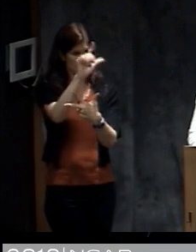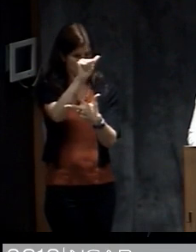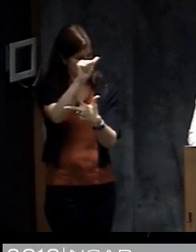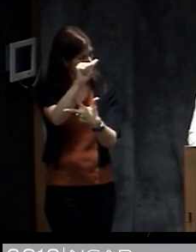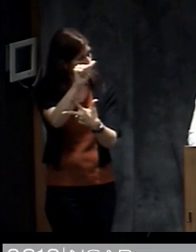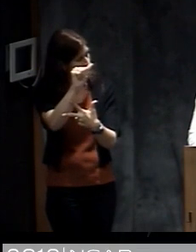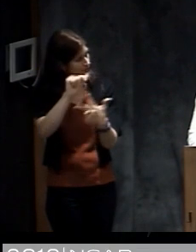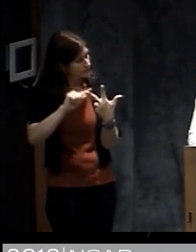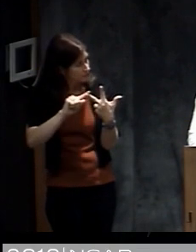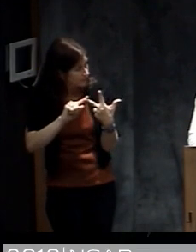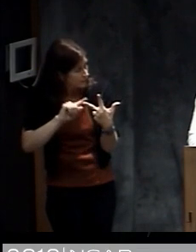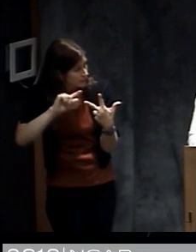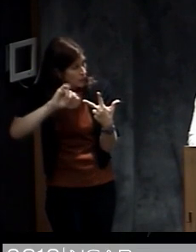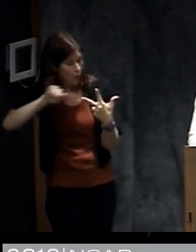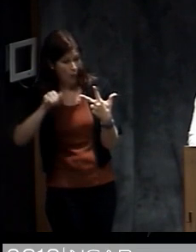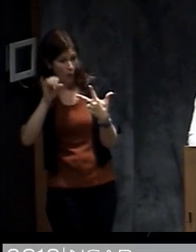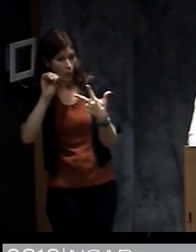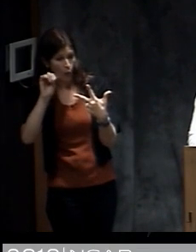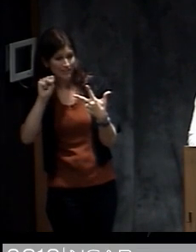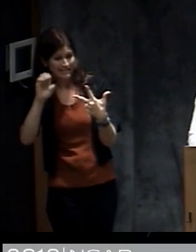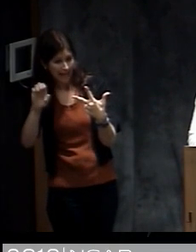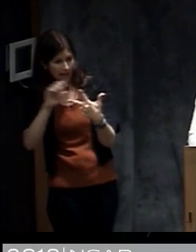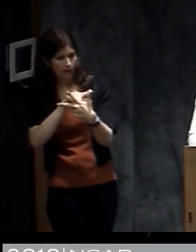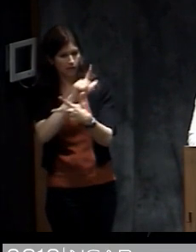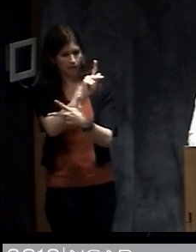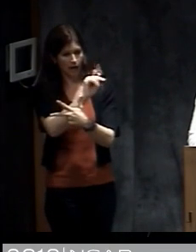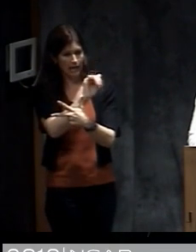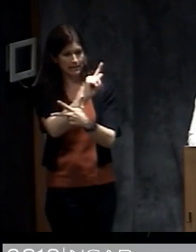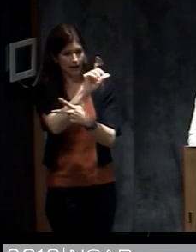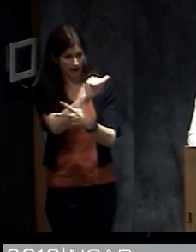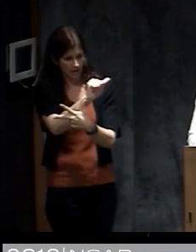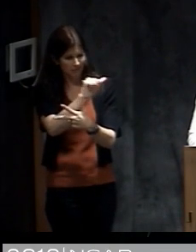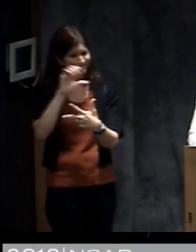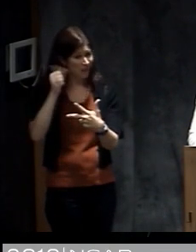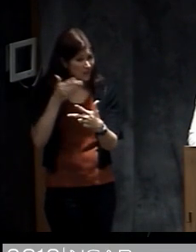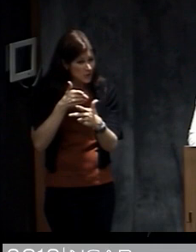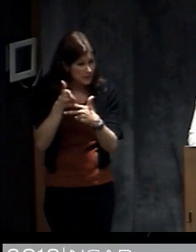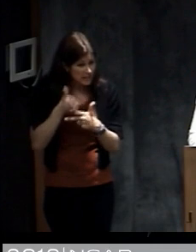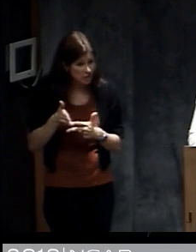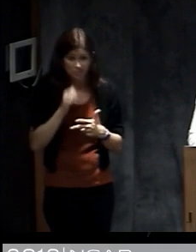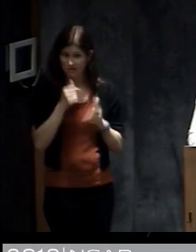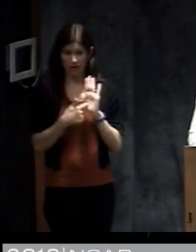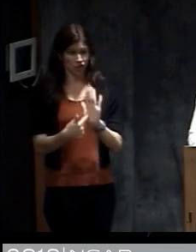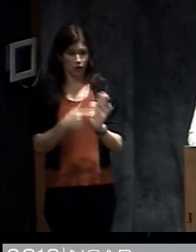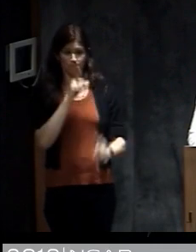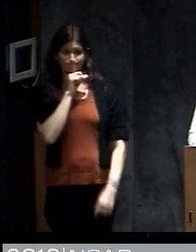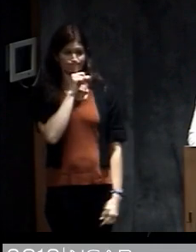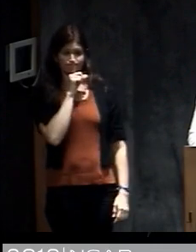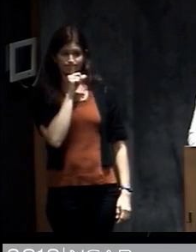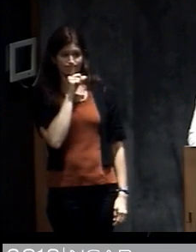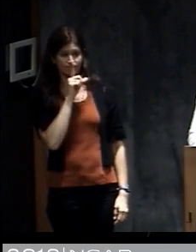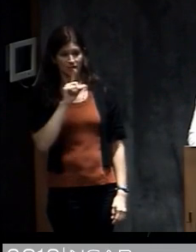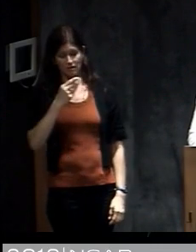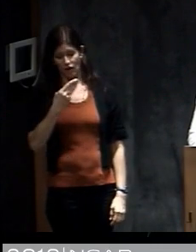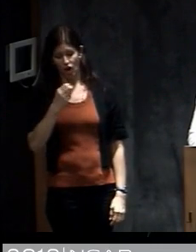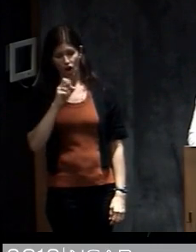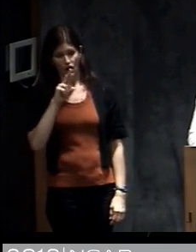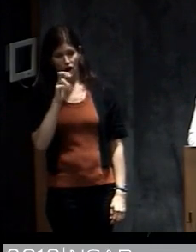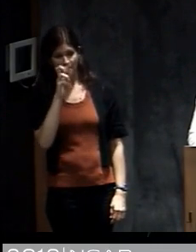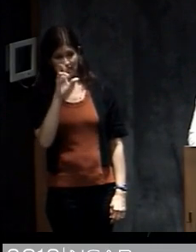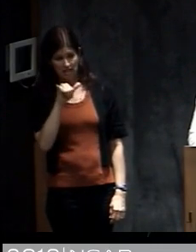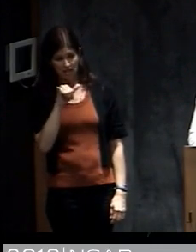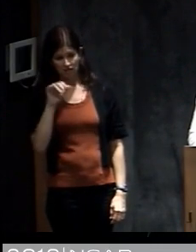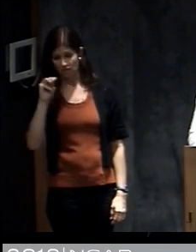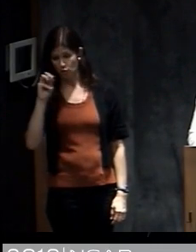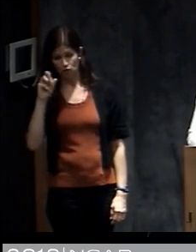Hurricane Jose and Katia. So this doesn't even show some of the other major hurricanes of the 2017 season. Harvey and Maria and other